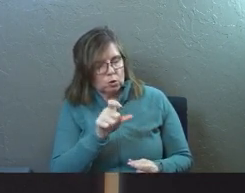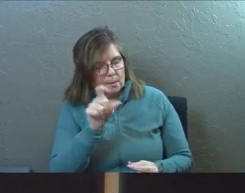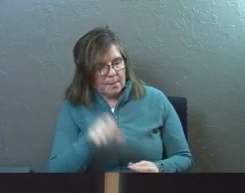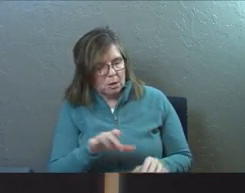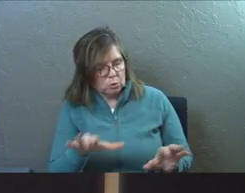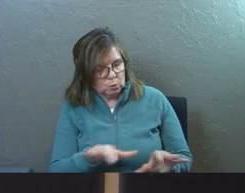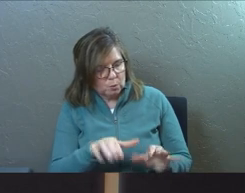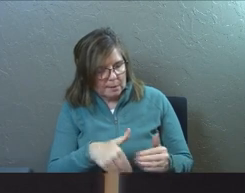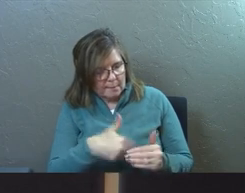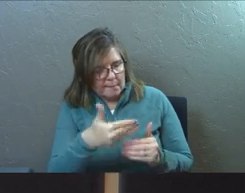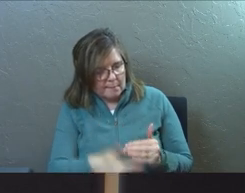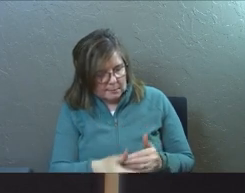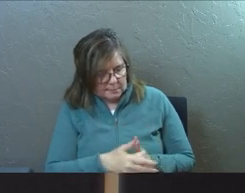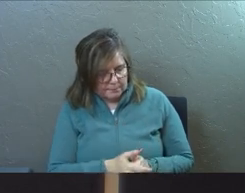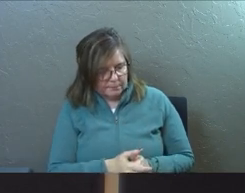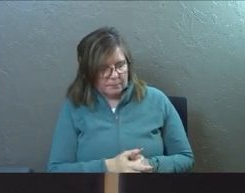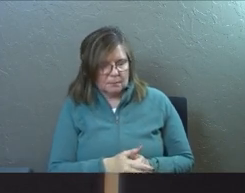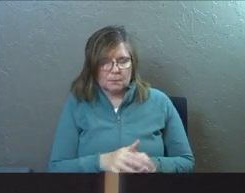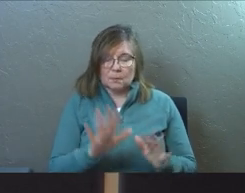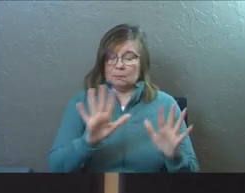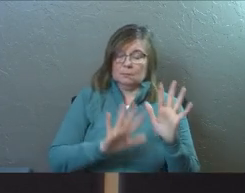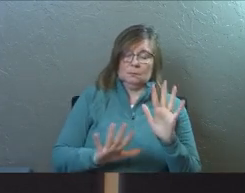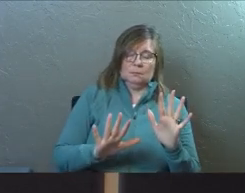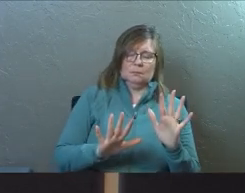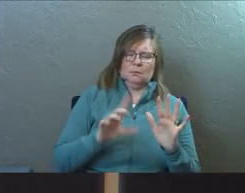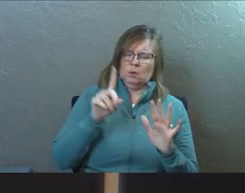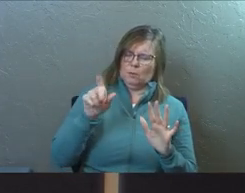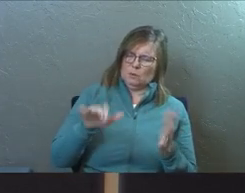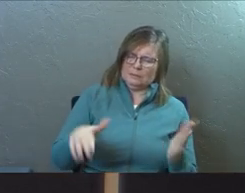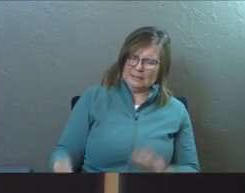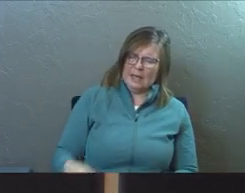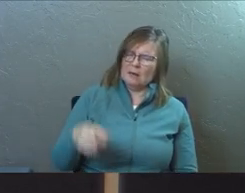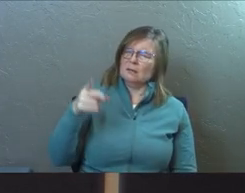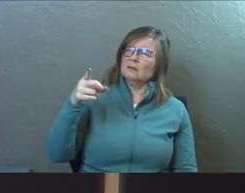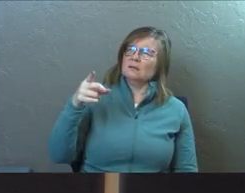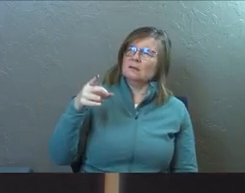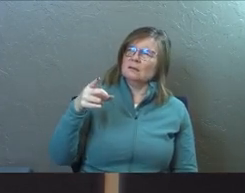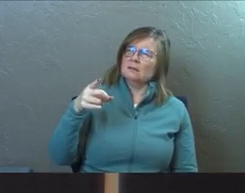you must do. Wait a second. You're supposed to be dead.